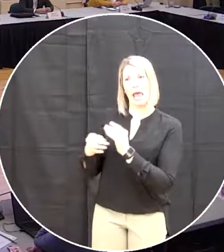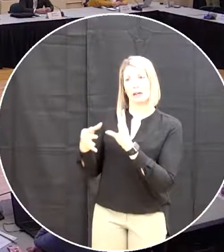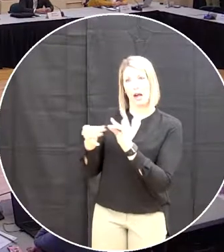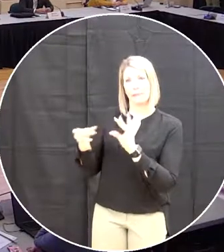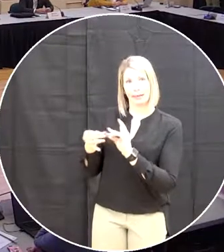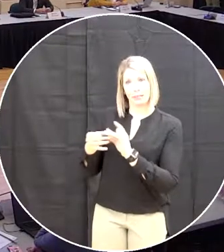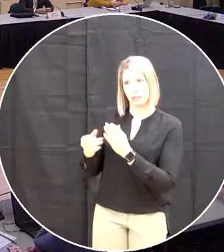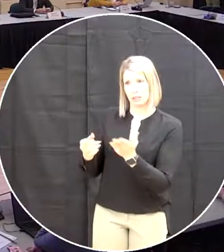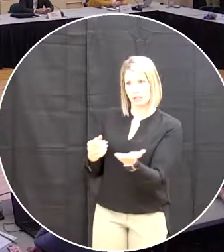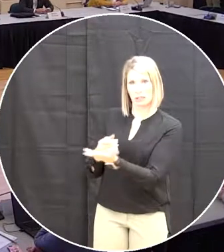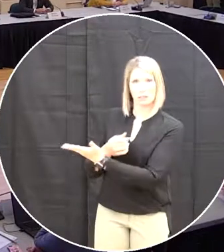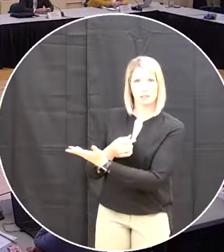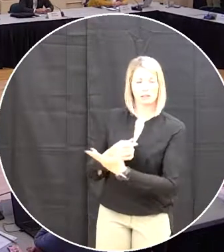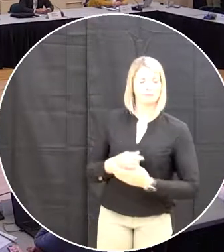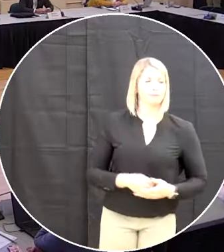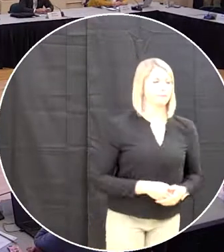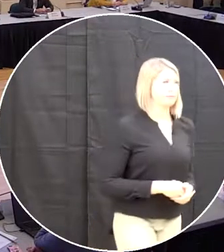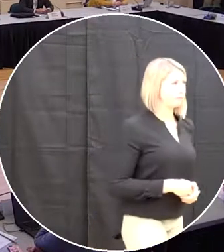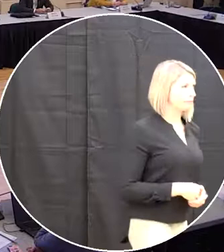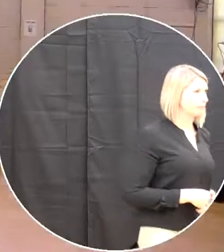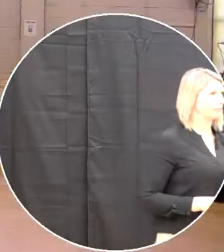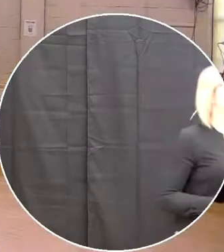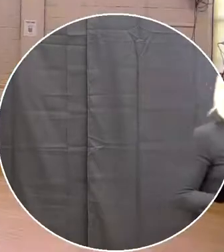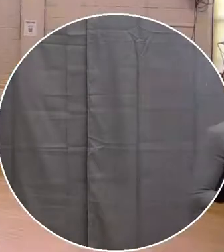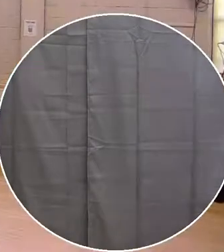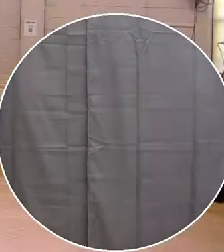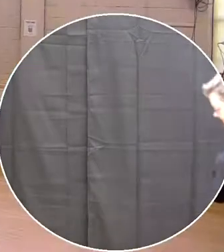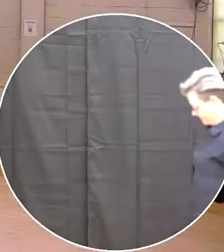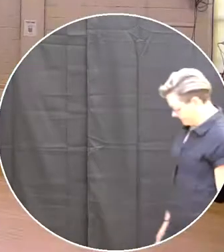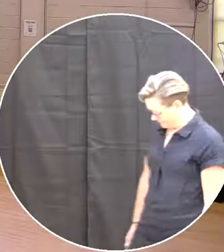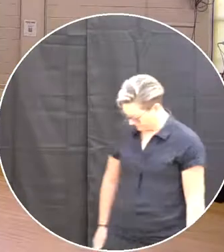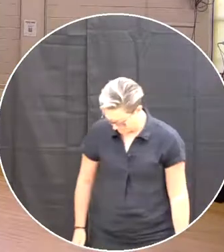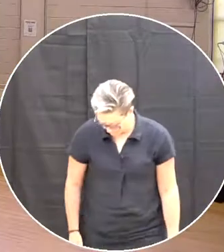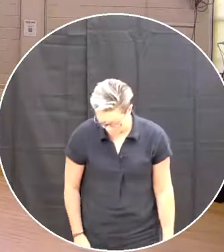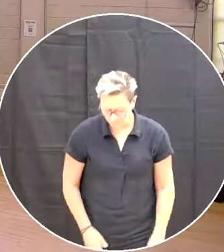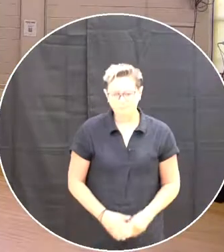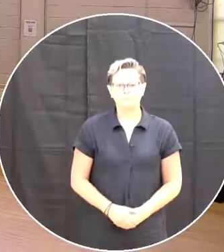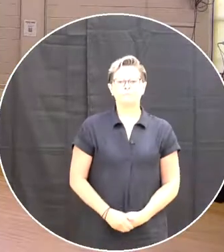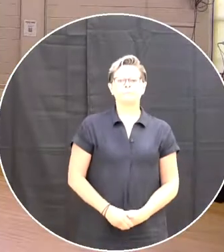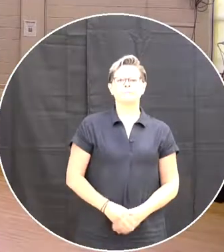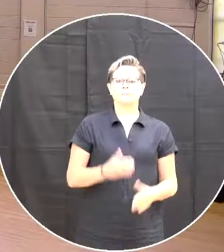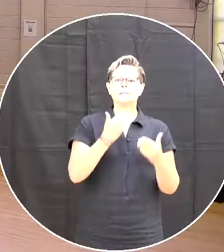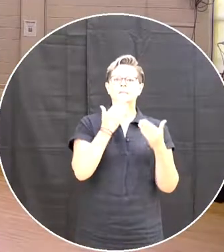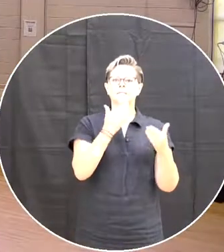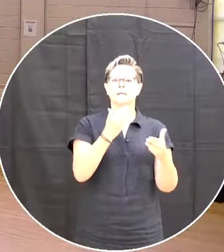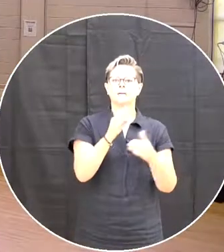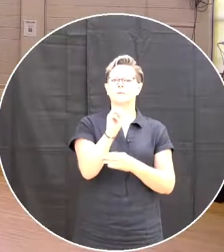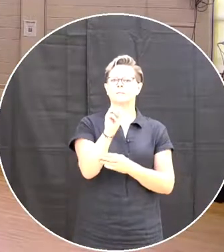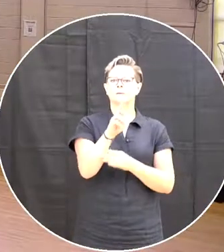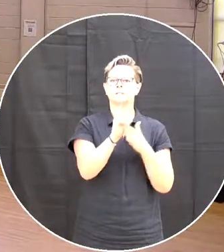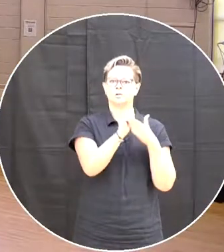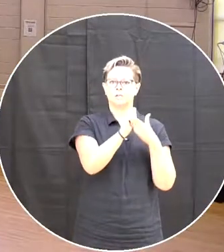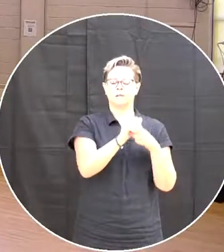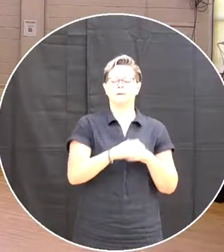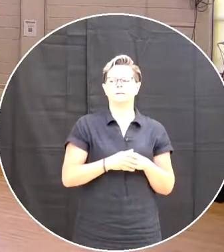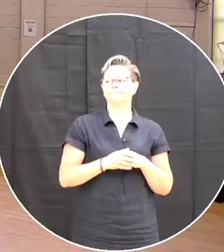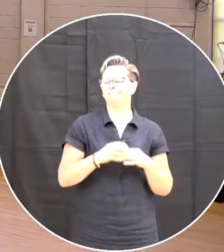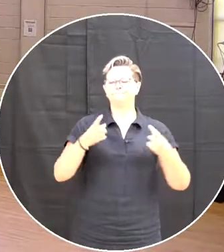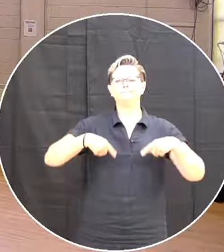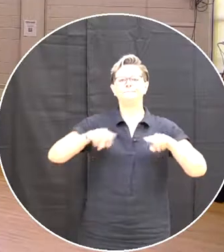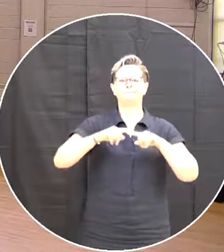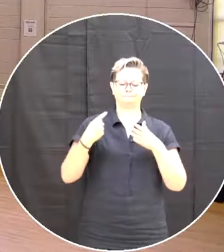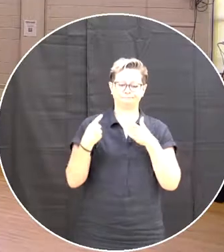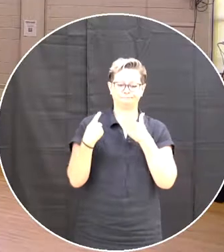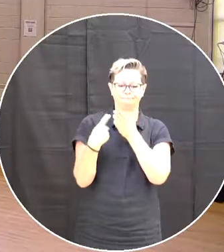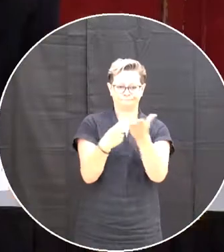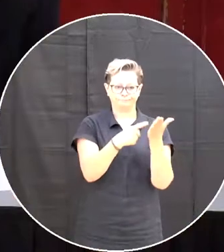a comment john uh thank you mr chair i think we've had this discussion perhaps as a